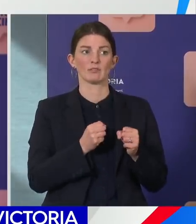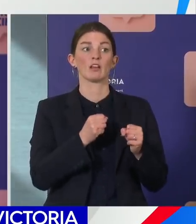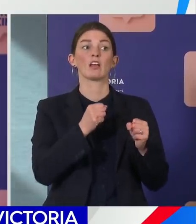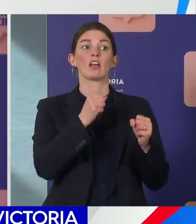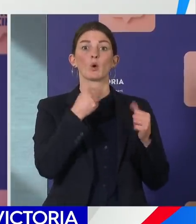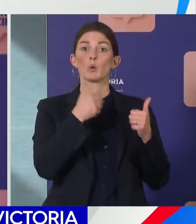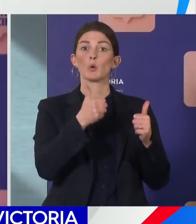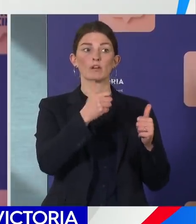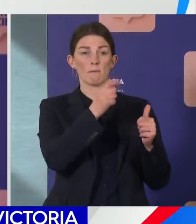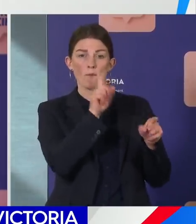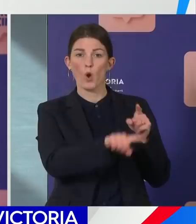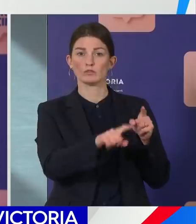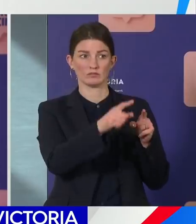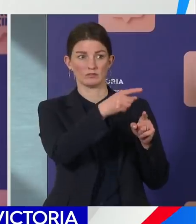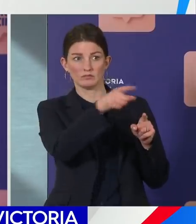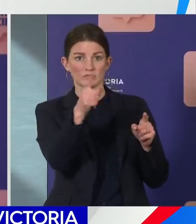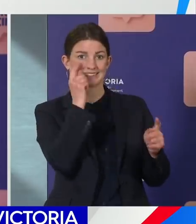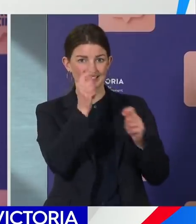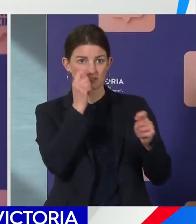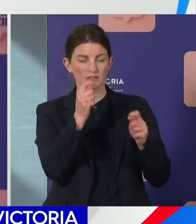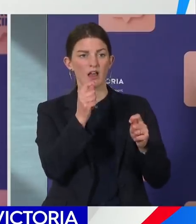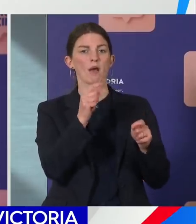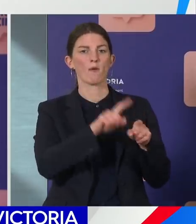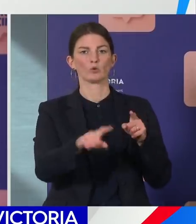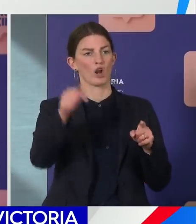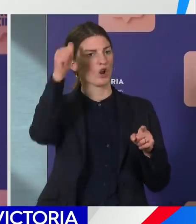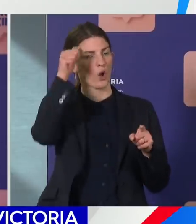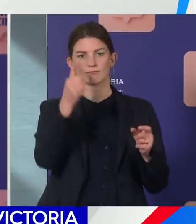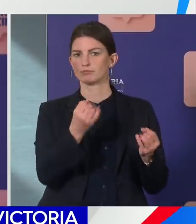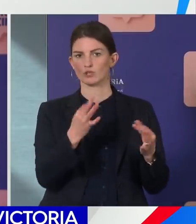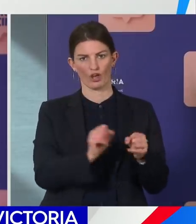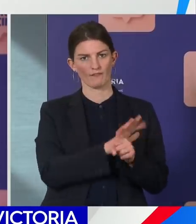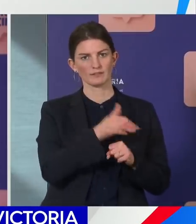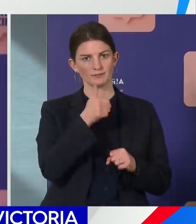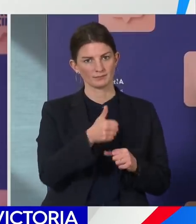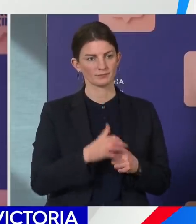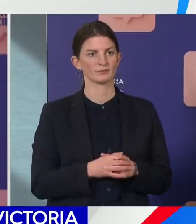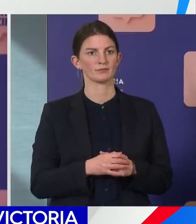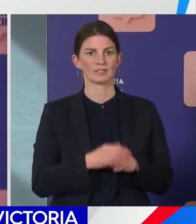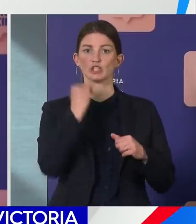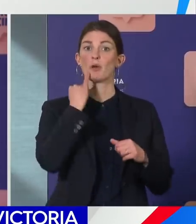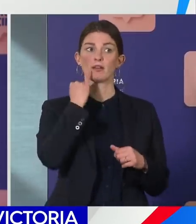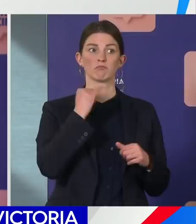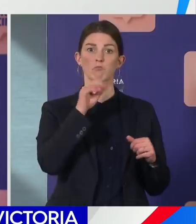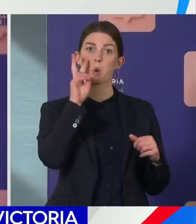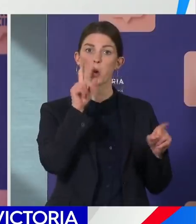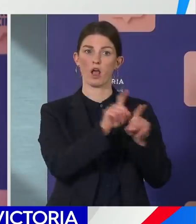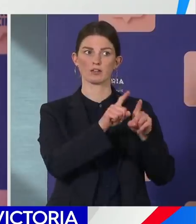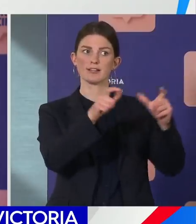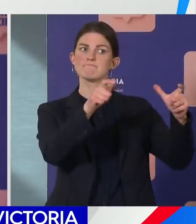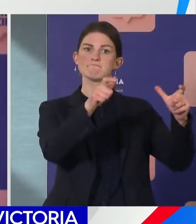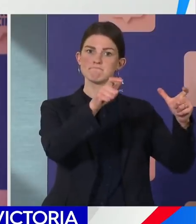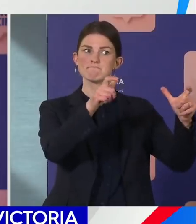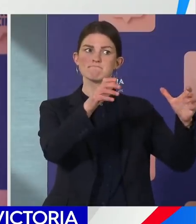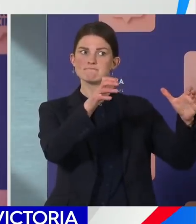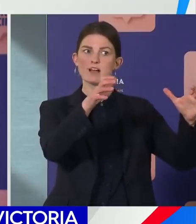returned a negative test result. We now feel increasingly that Shepparton is starting to look like a very clear shape to Shepparton. We understand